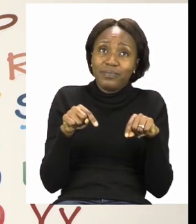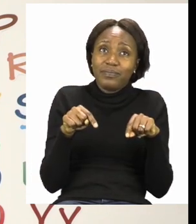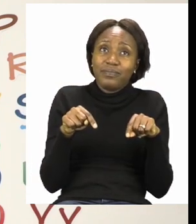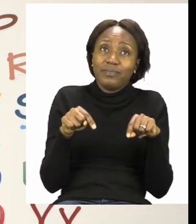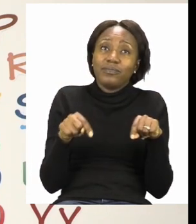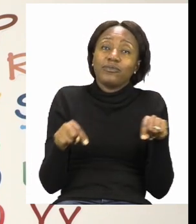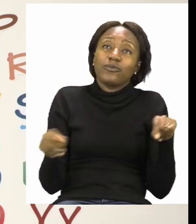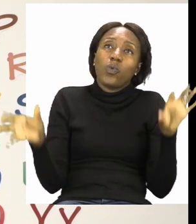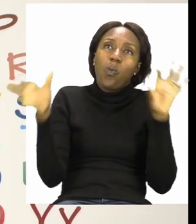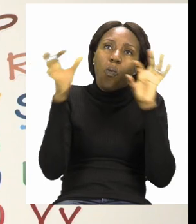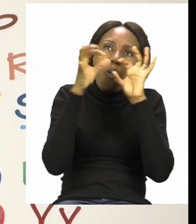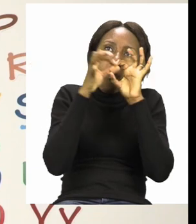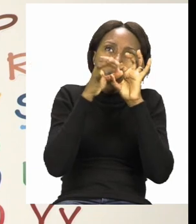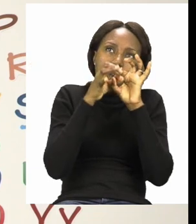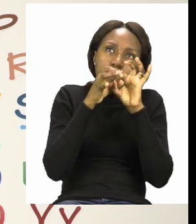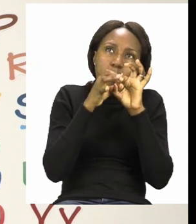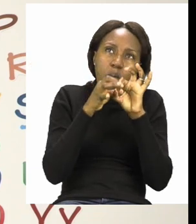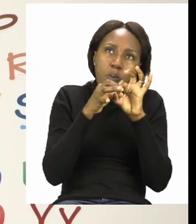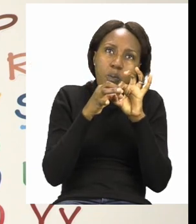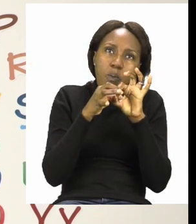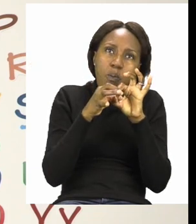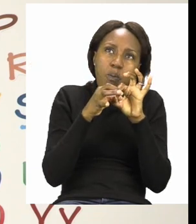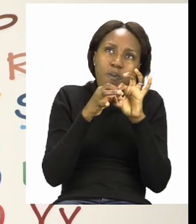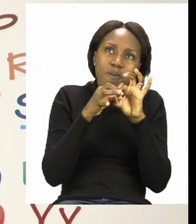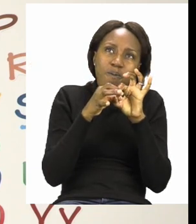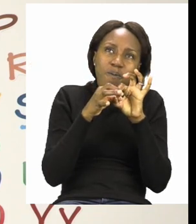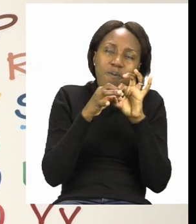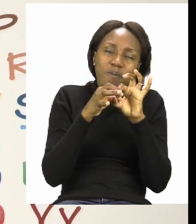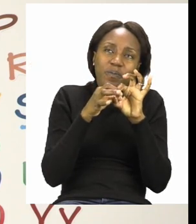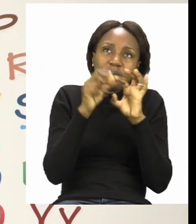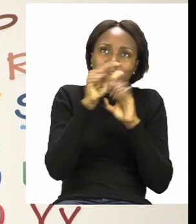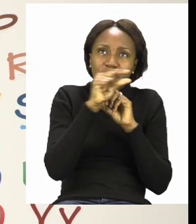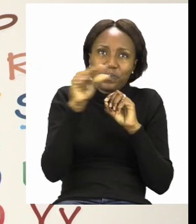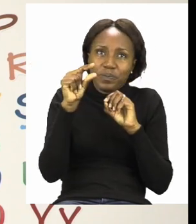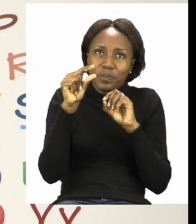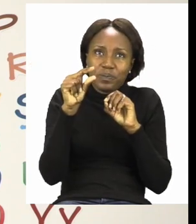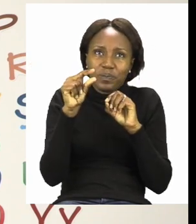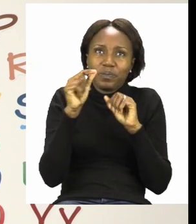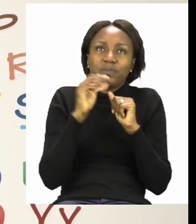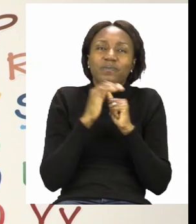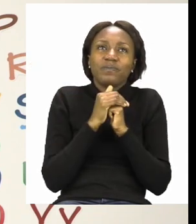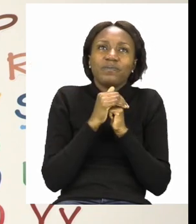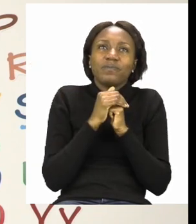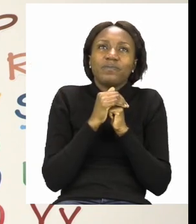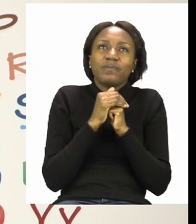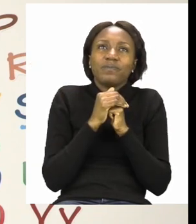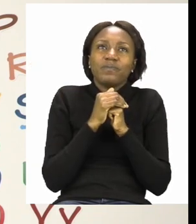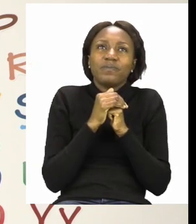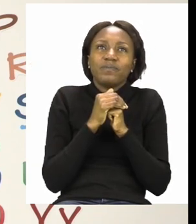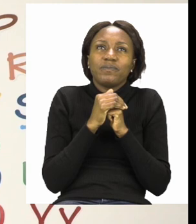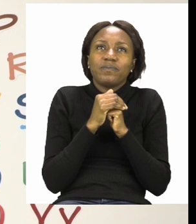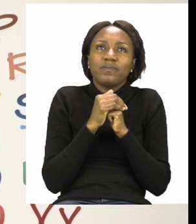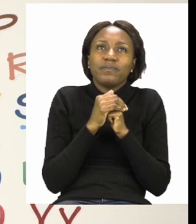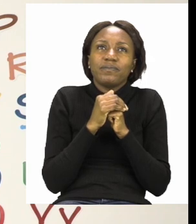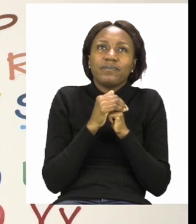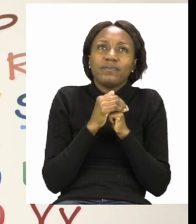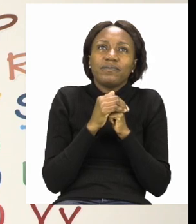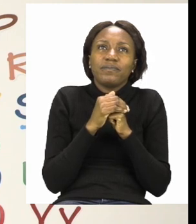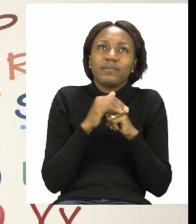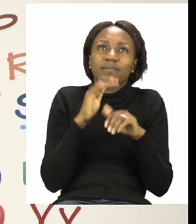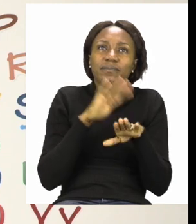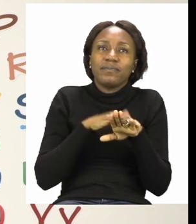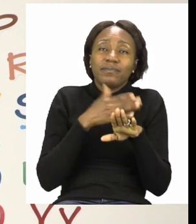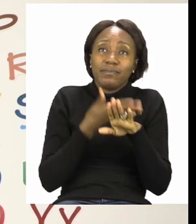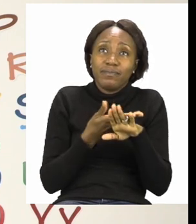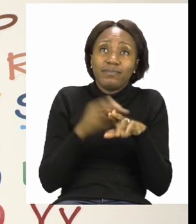is to use the conjunction. The example that they have given you is the example of and.